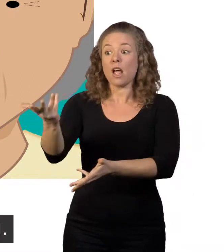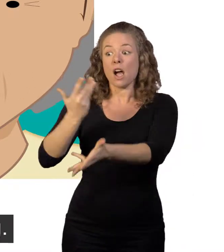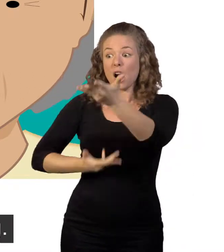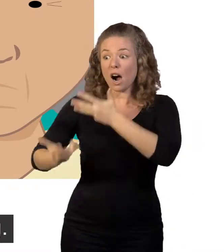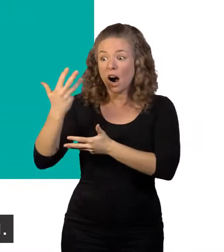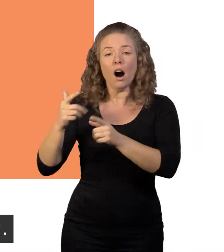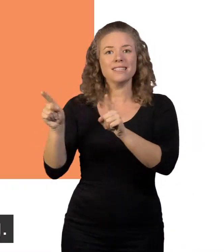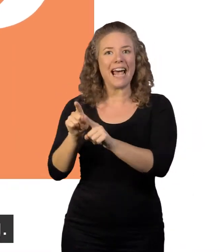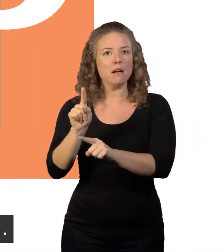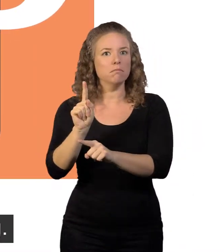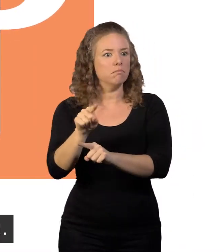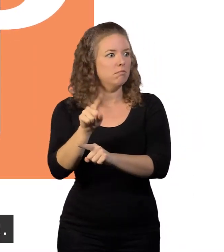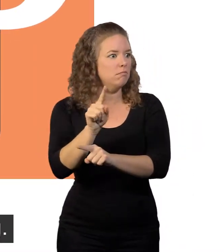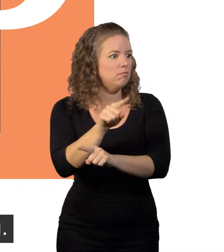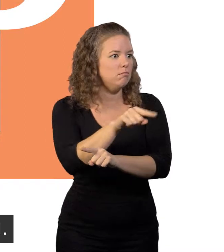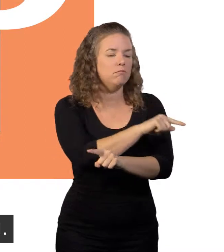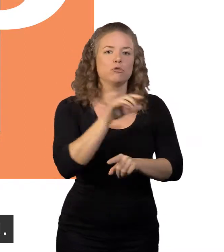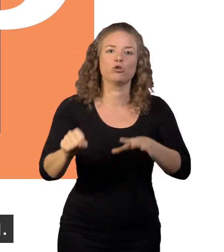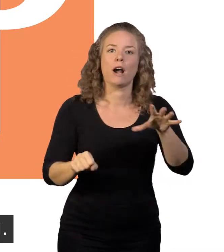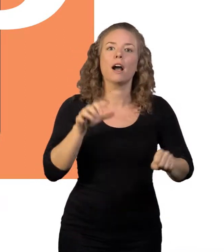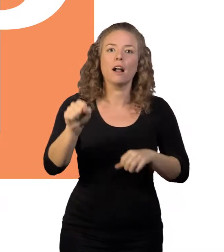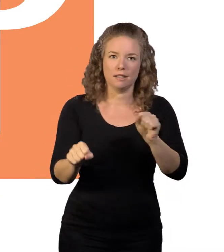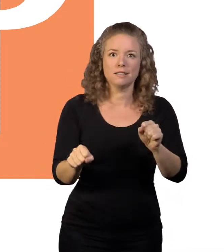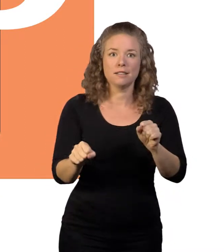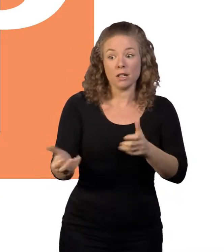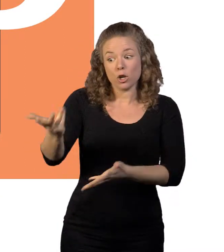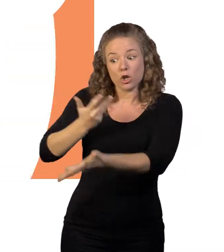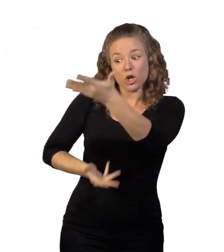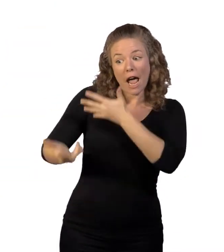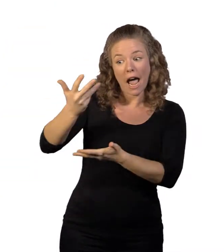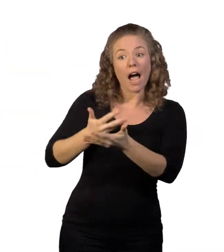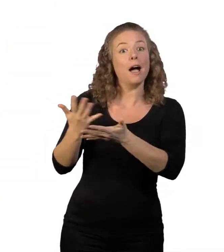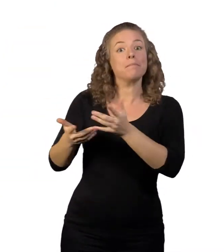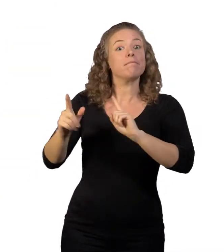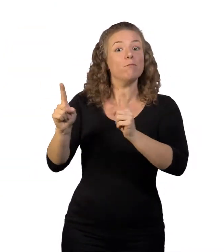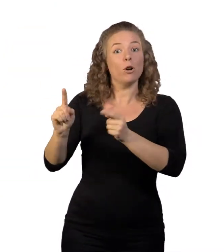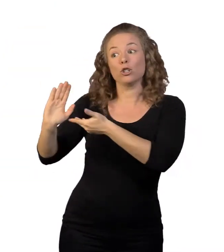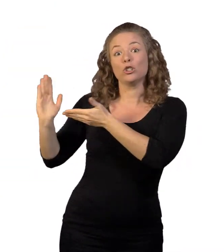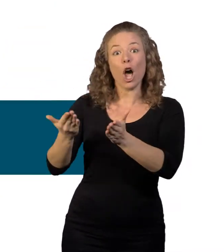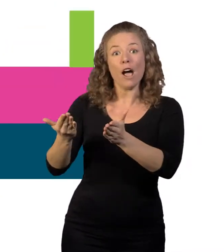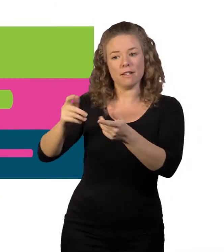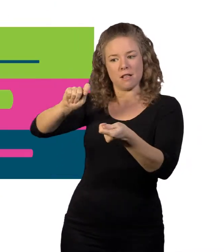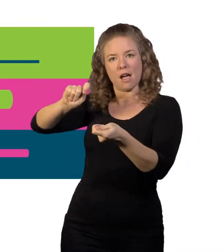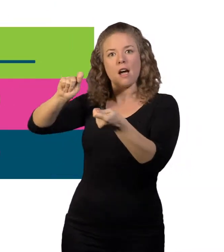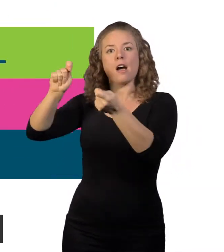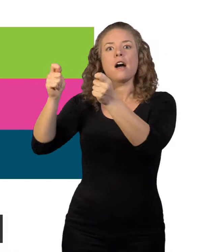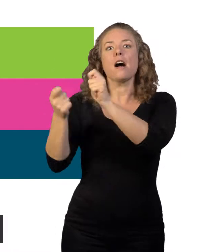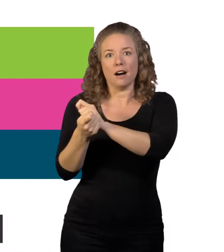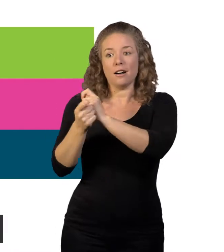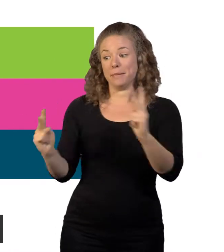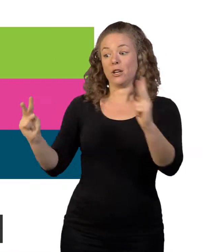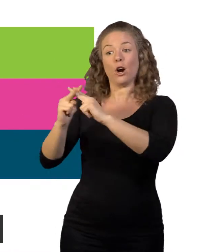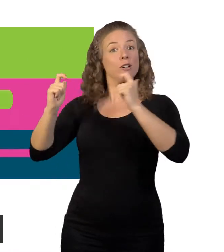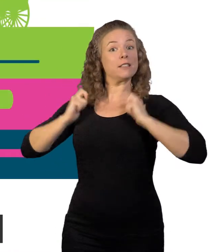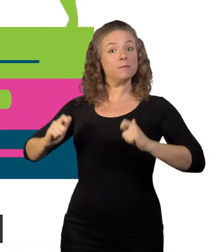It turned out many others were struggling with the same thing. Because Linda shared her story, the service she uses took steps to make